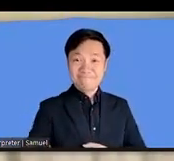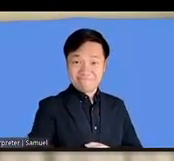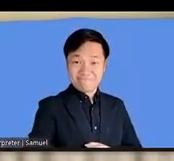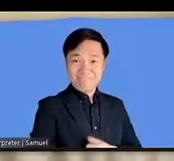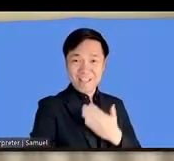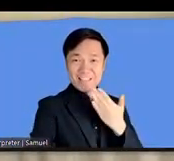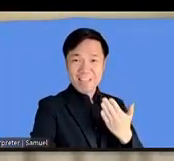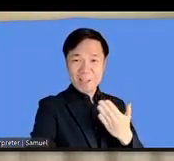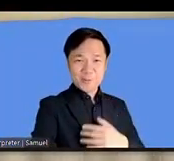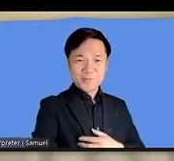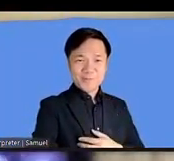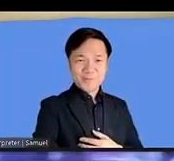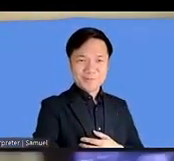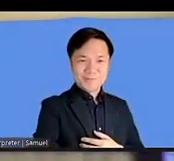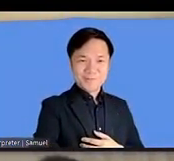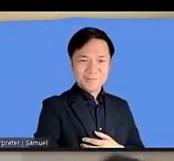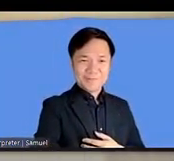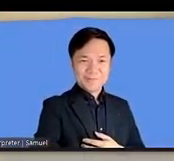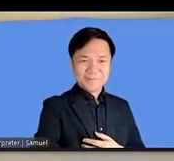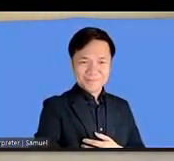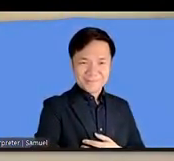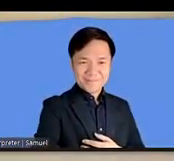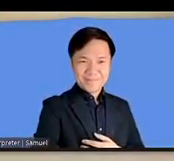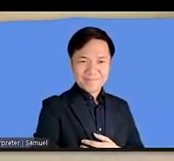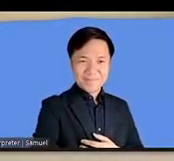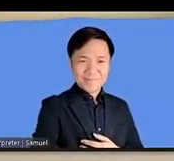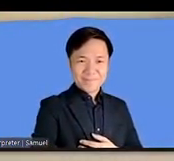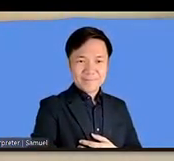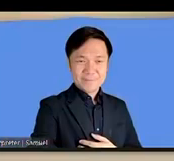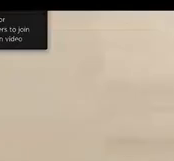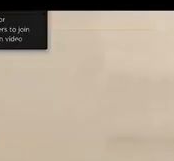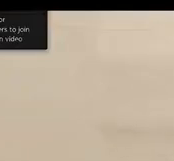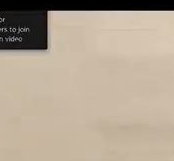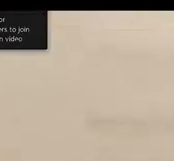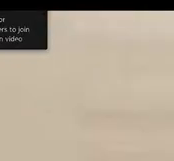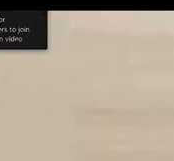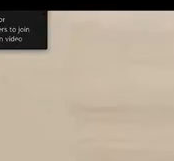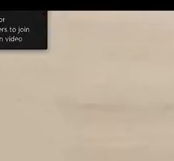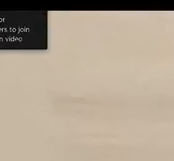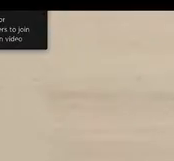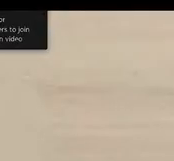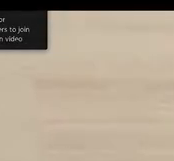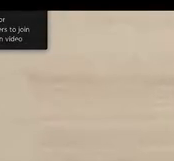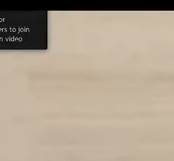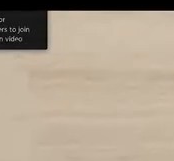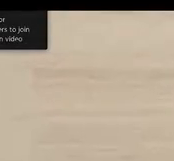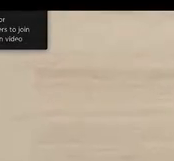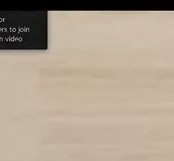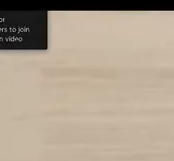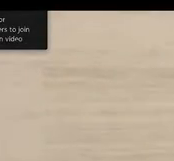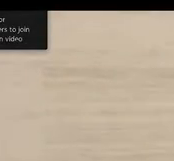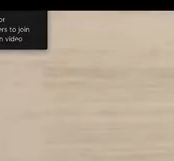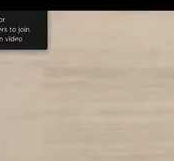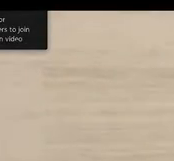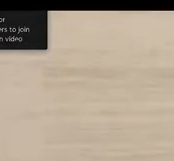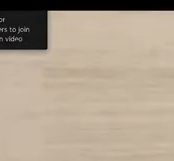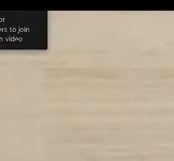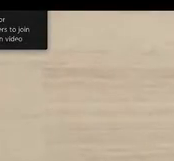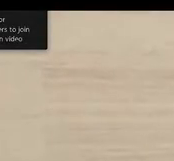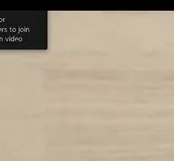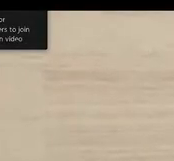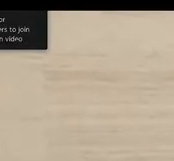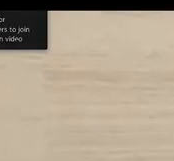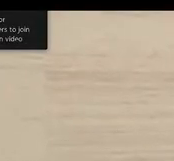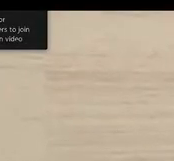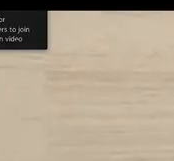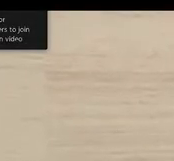Yes, thank you. Thank you very much, Nicodermas, for this comment. And now I would want to move on to